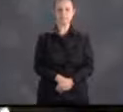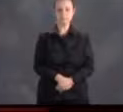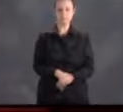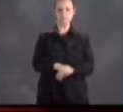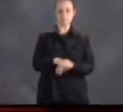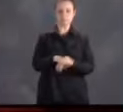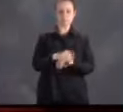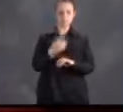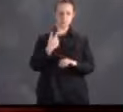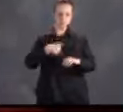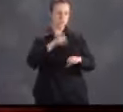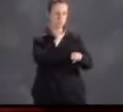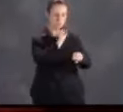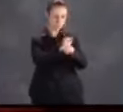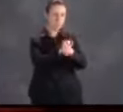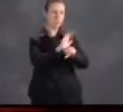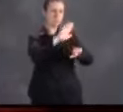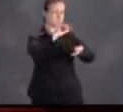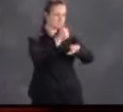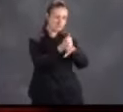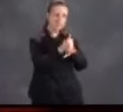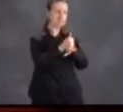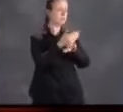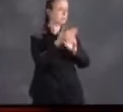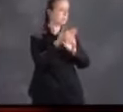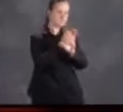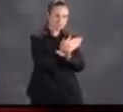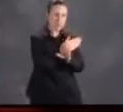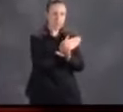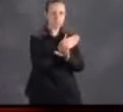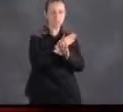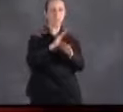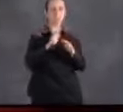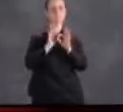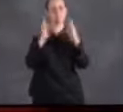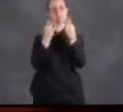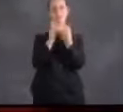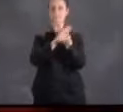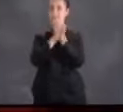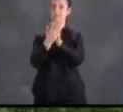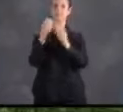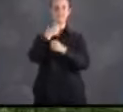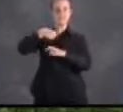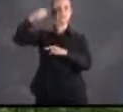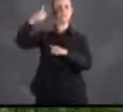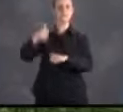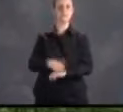The work we have done ahead of time has made my family safer.